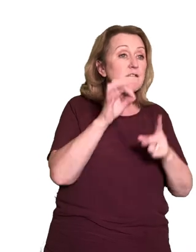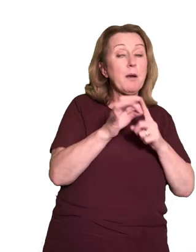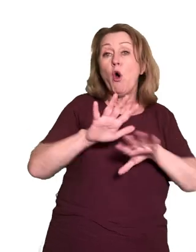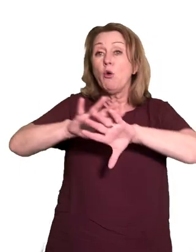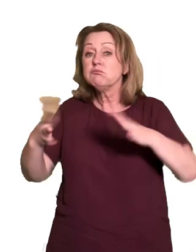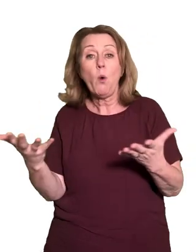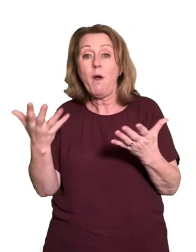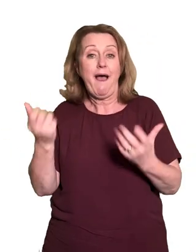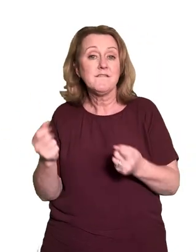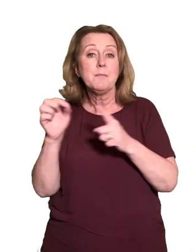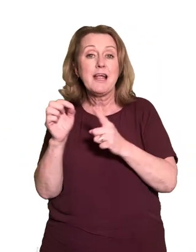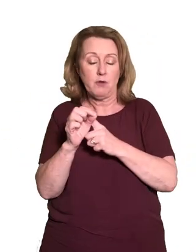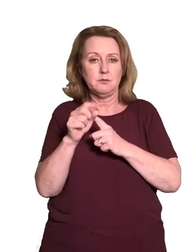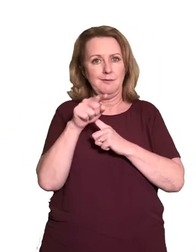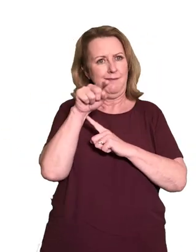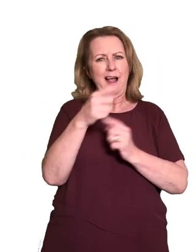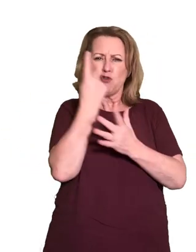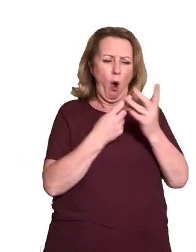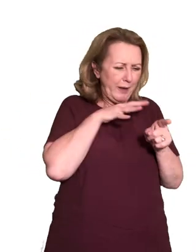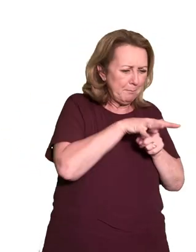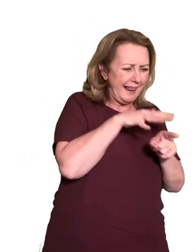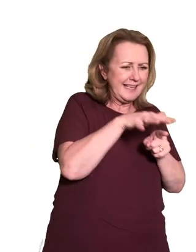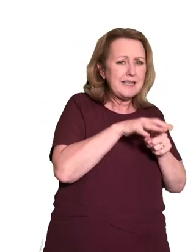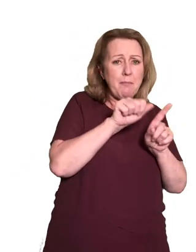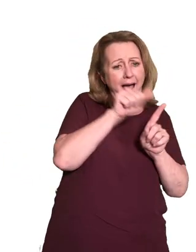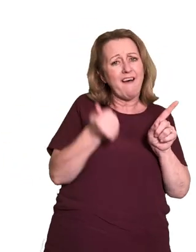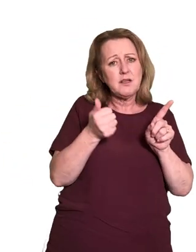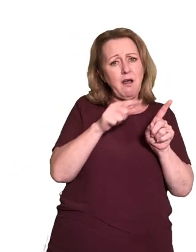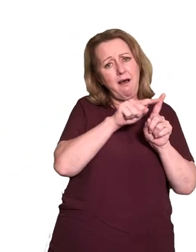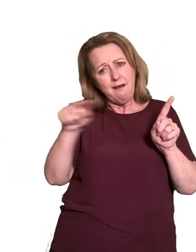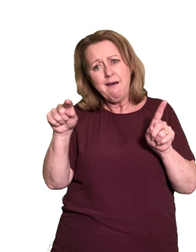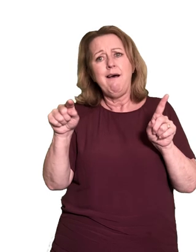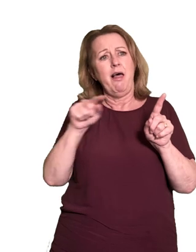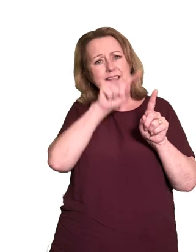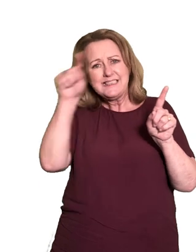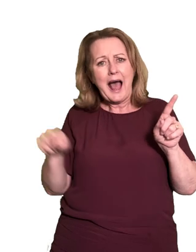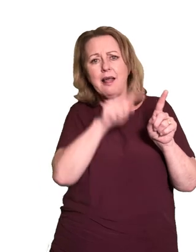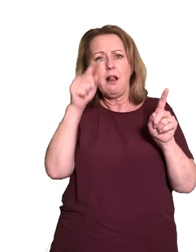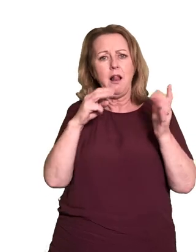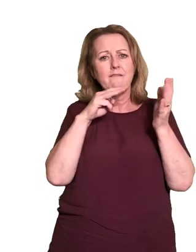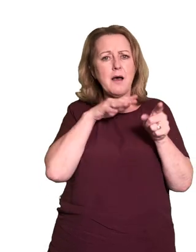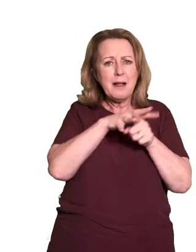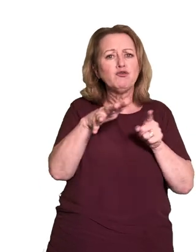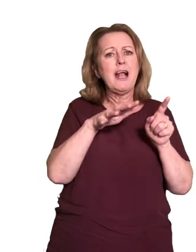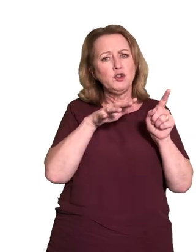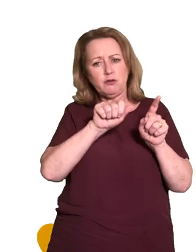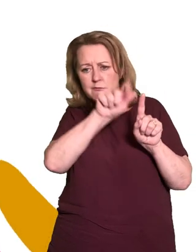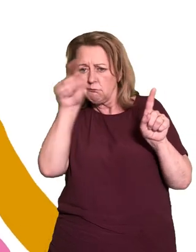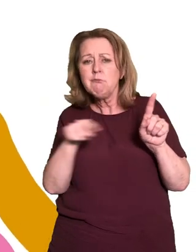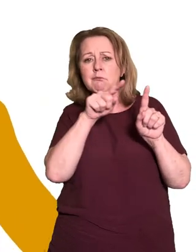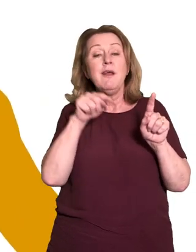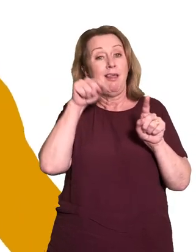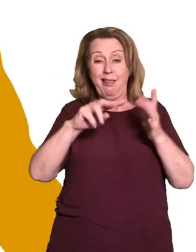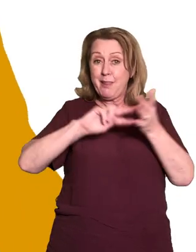Understanding of periods will extend beyond the bleeding part of the cycle to the whole menstrual cycle. The work to implement this plan